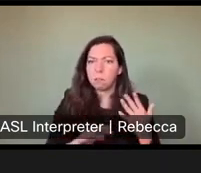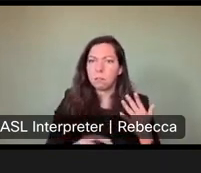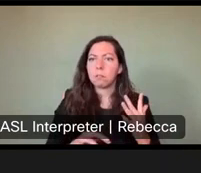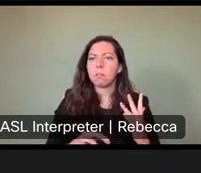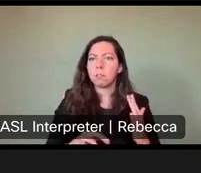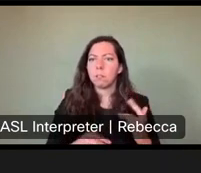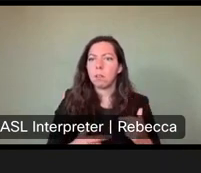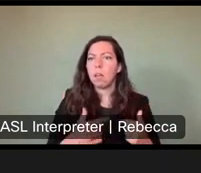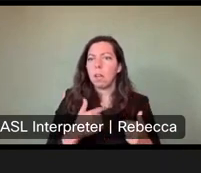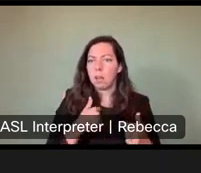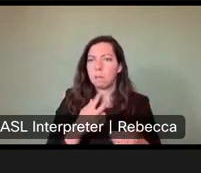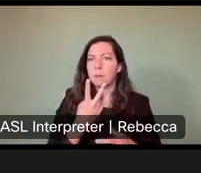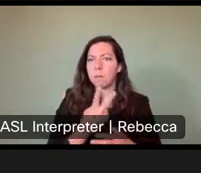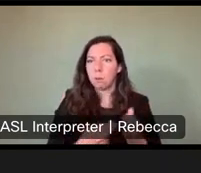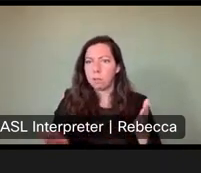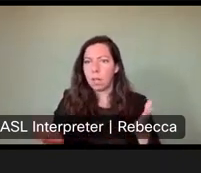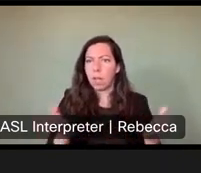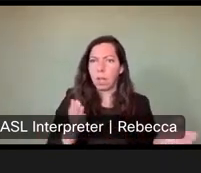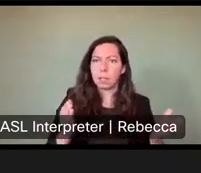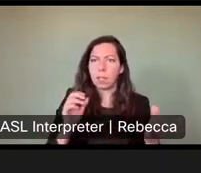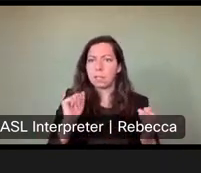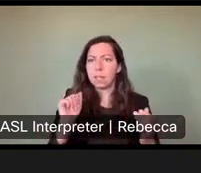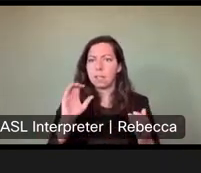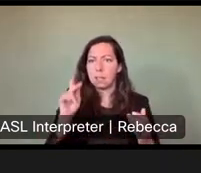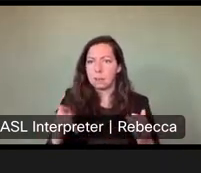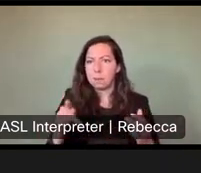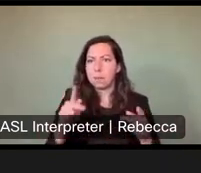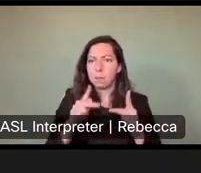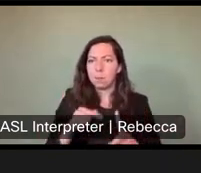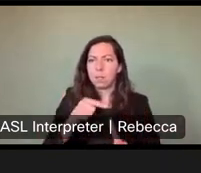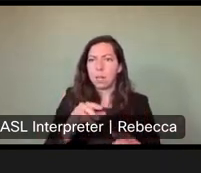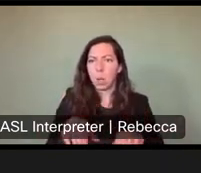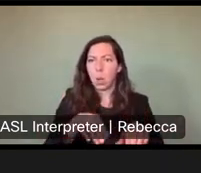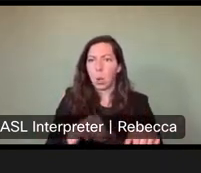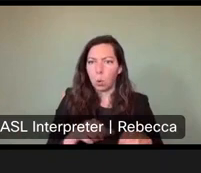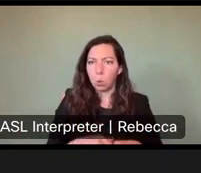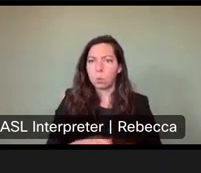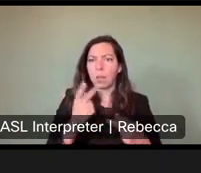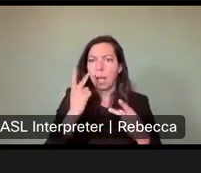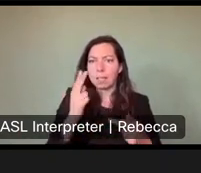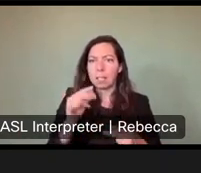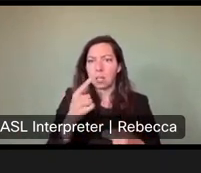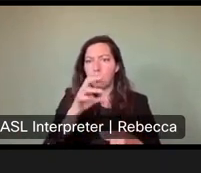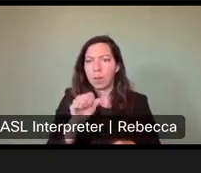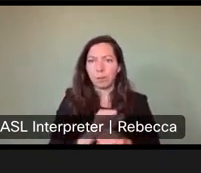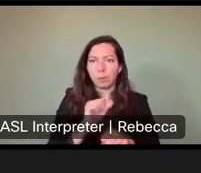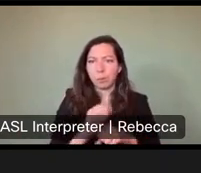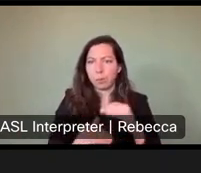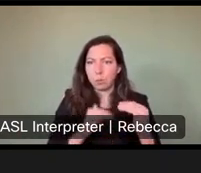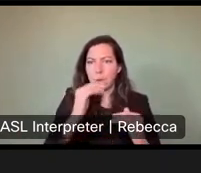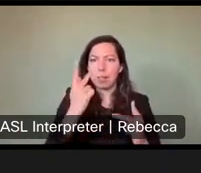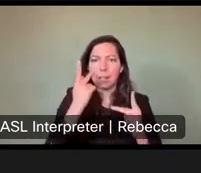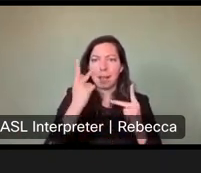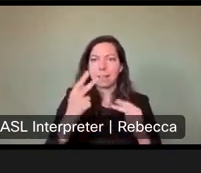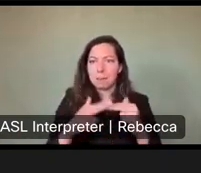I've been on both sides of this as an ACP holder and a host. I see how overwork rangers are. I see declining infrastructure. I